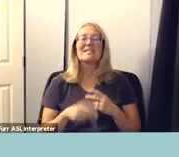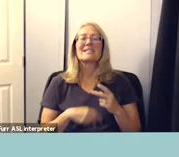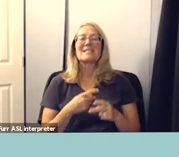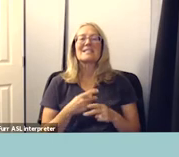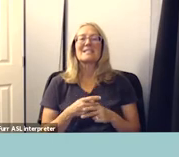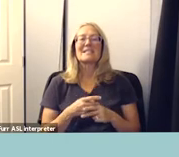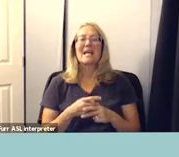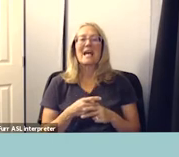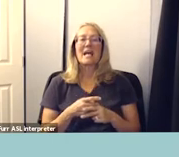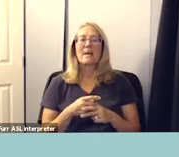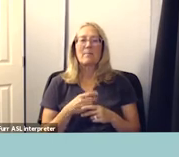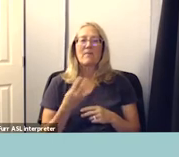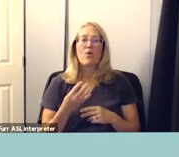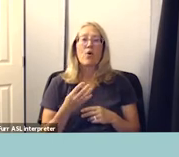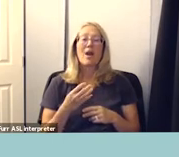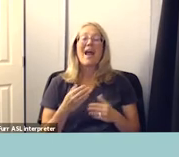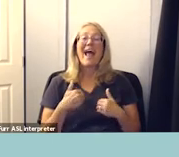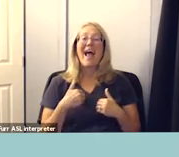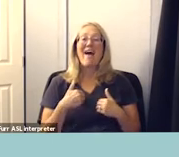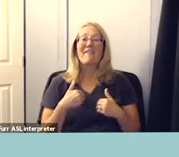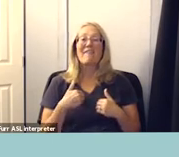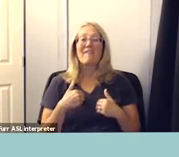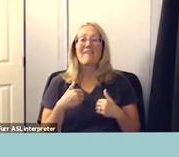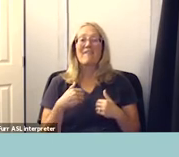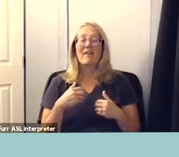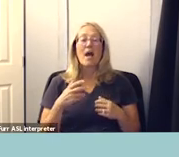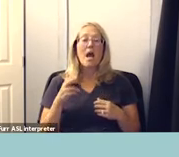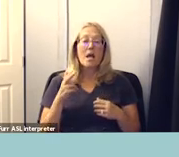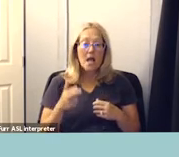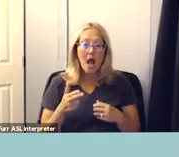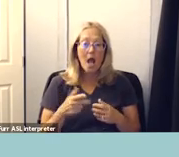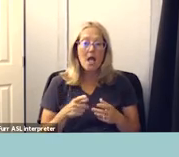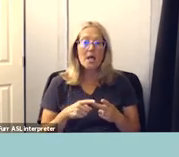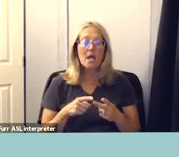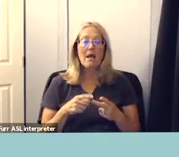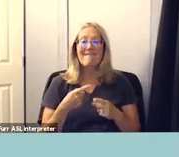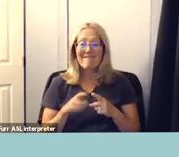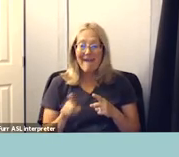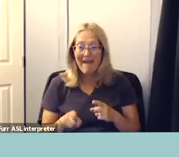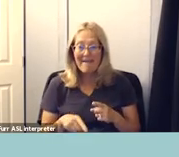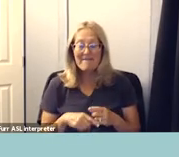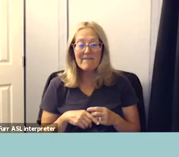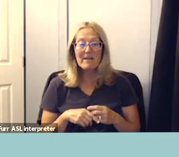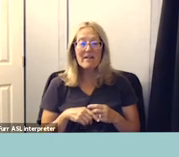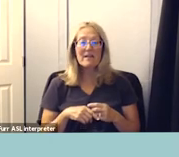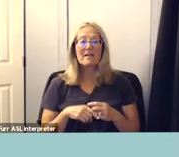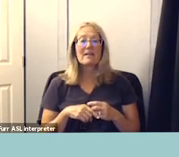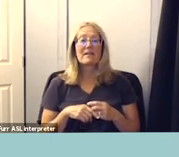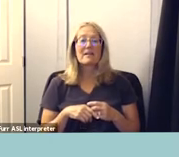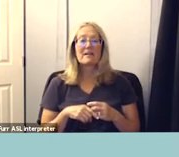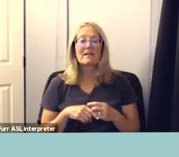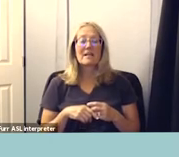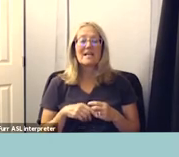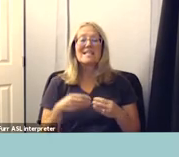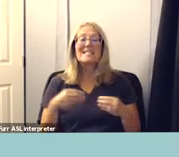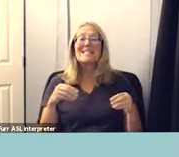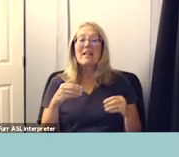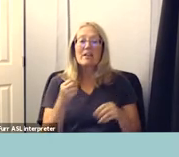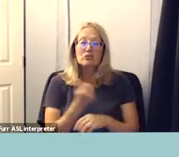this is possession of a firearm brandishing a knife selling a controlled substance